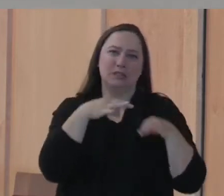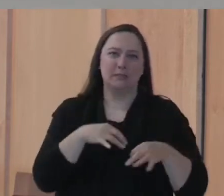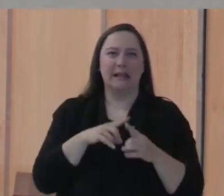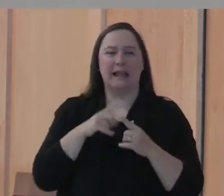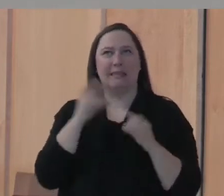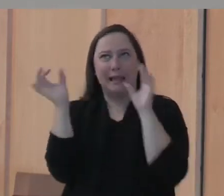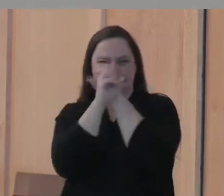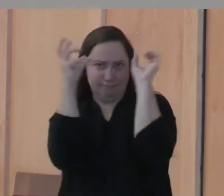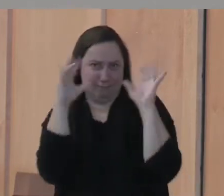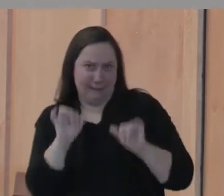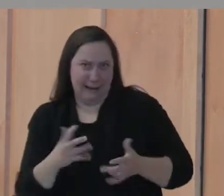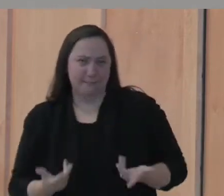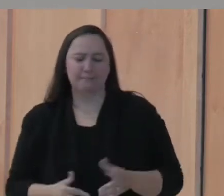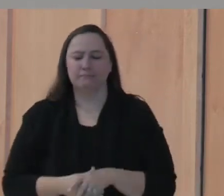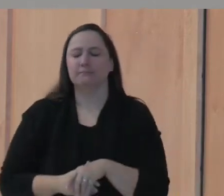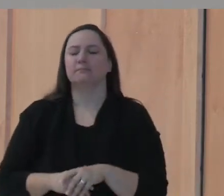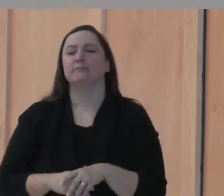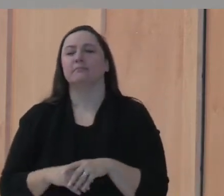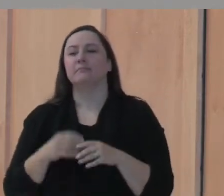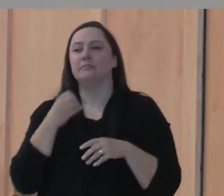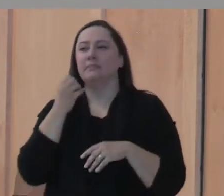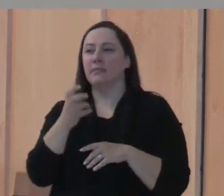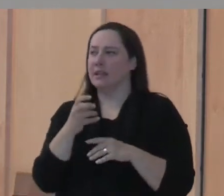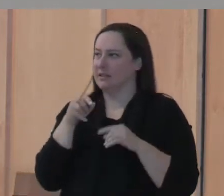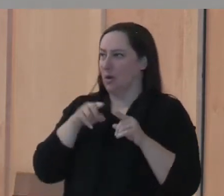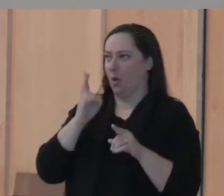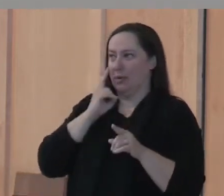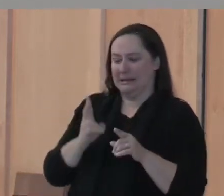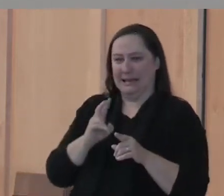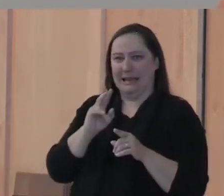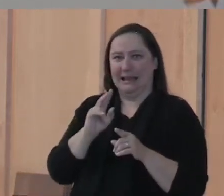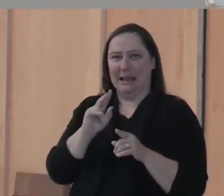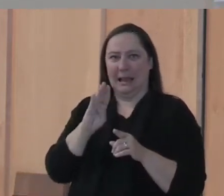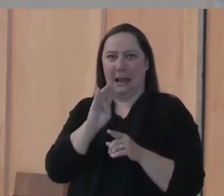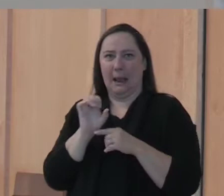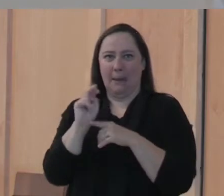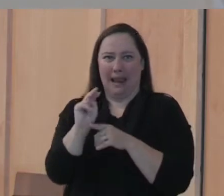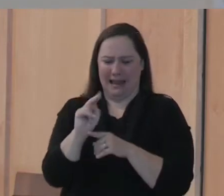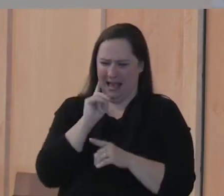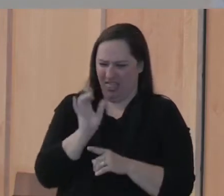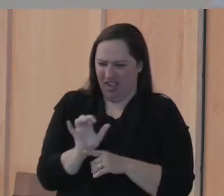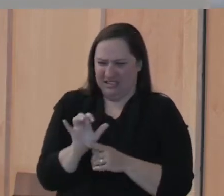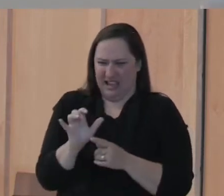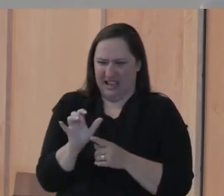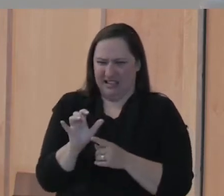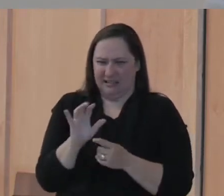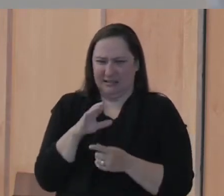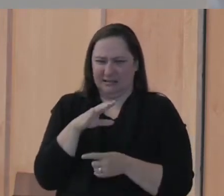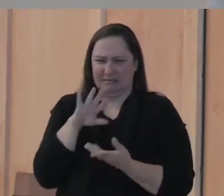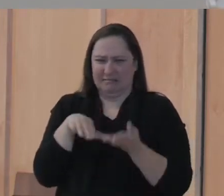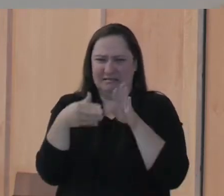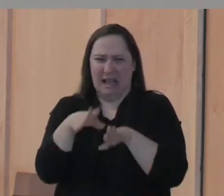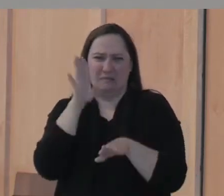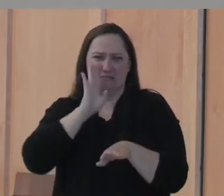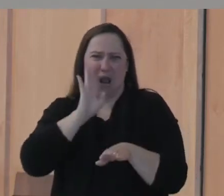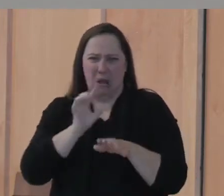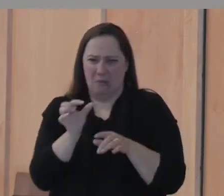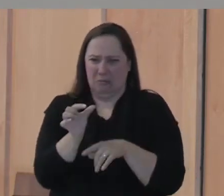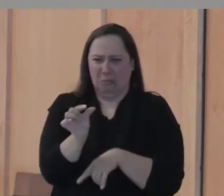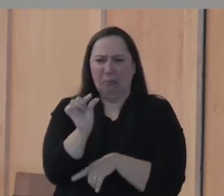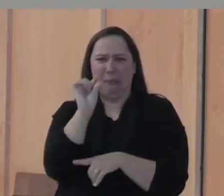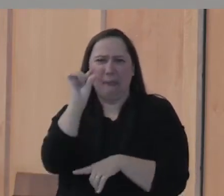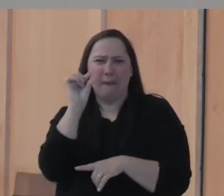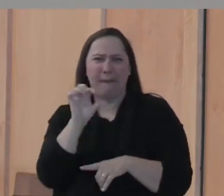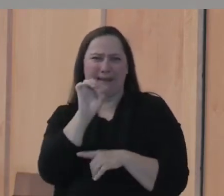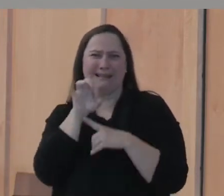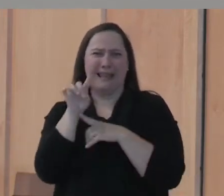have to imagine it. So they poke in this red kidney being seen and it looks like it's just this dead brown thing. You know, it's not going do anything, right? And the